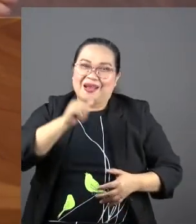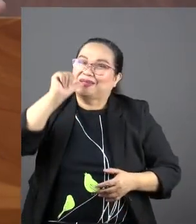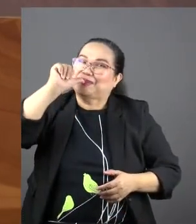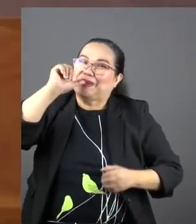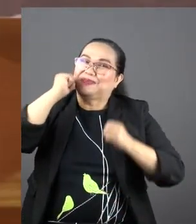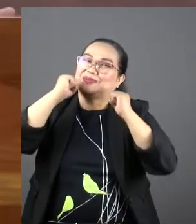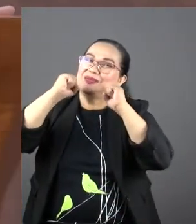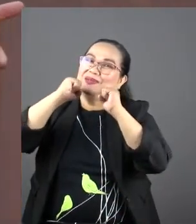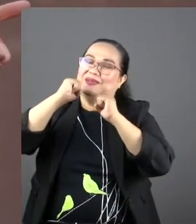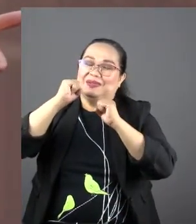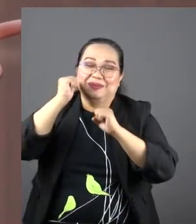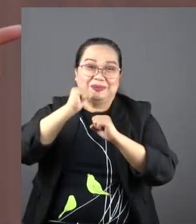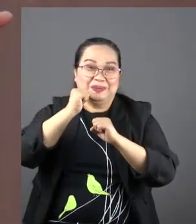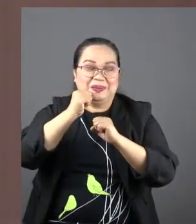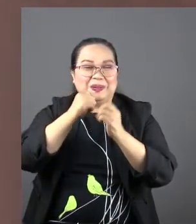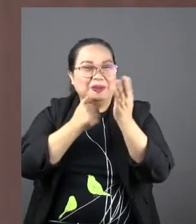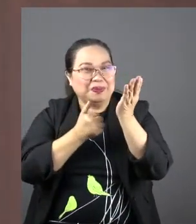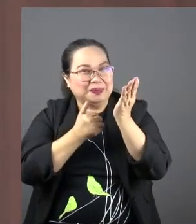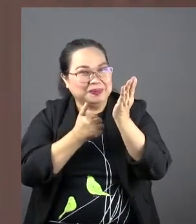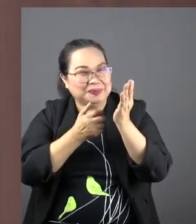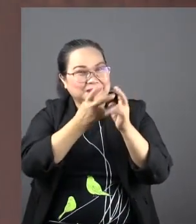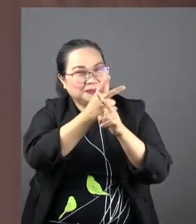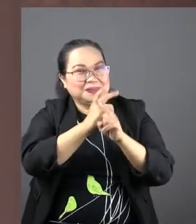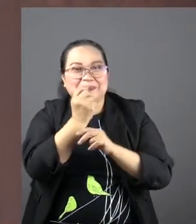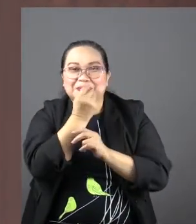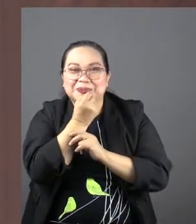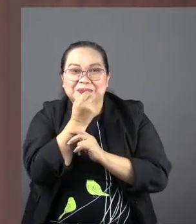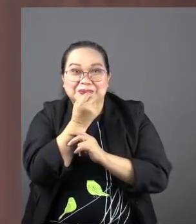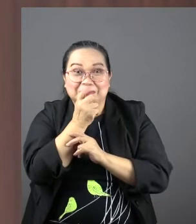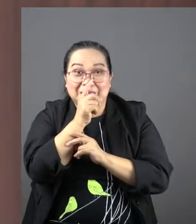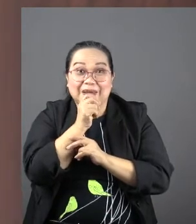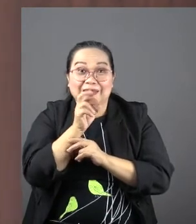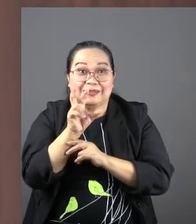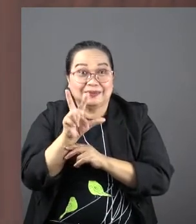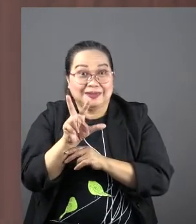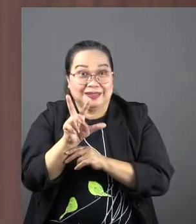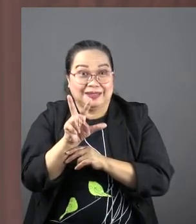not the little girl who will ask me mom can I borrow your lipstick at three years old.